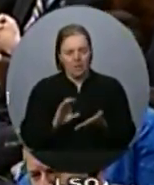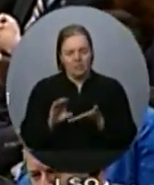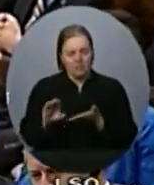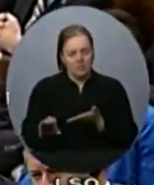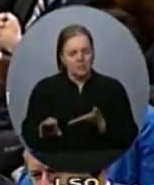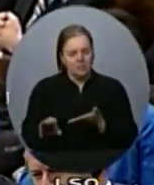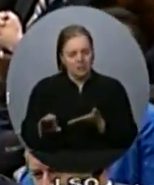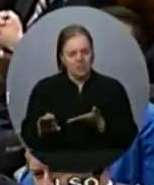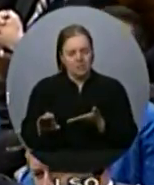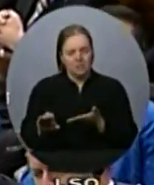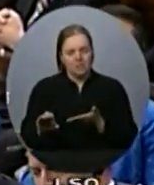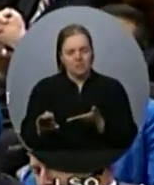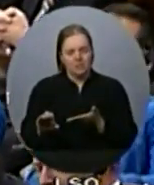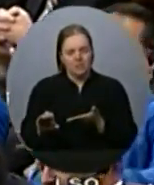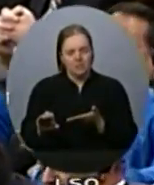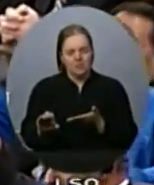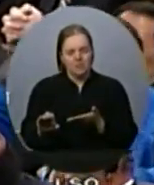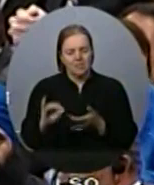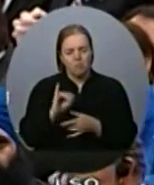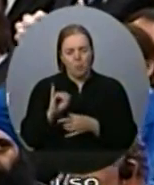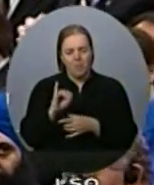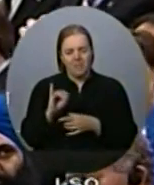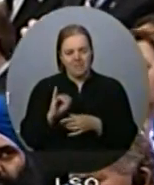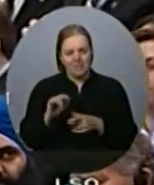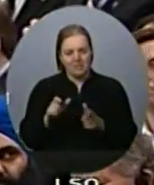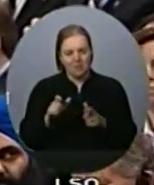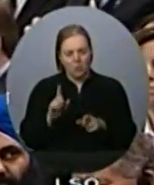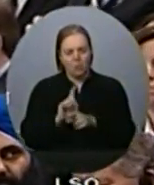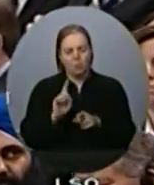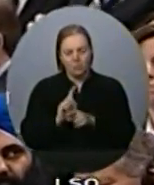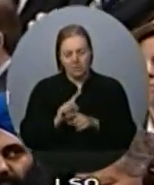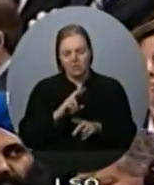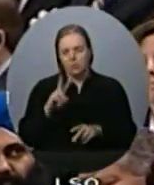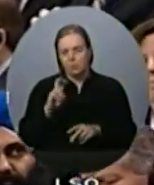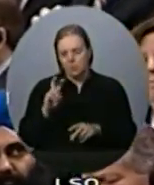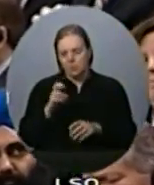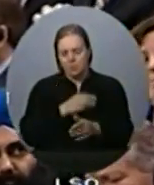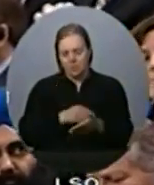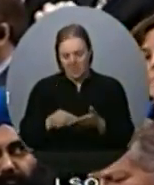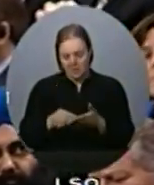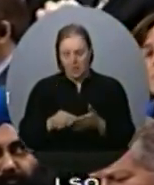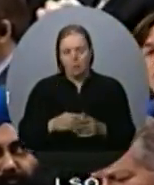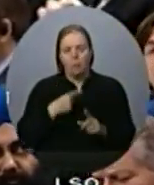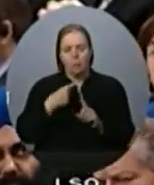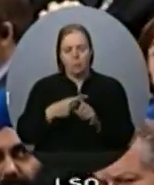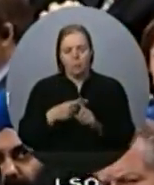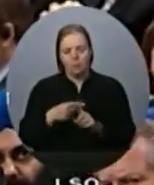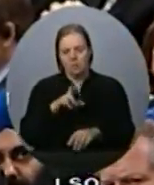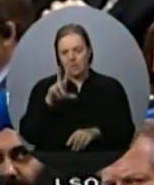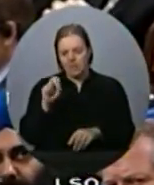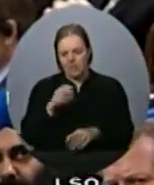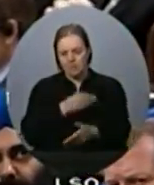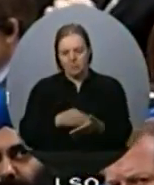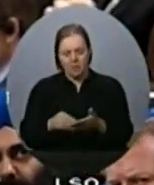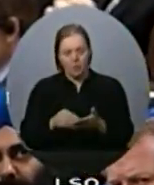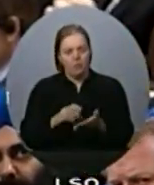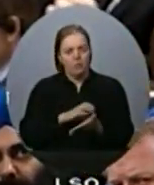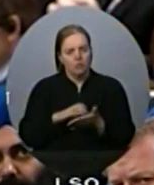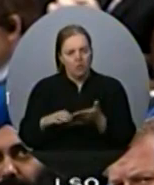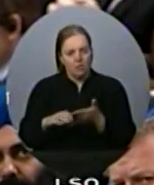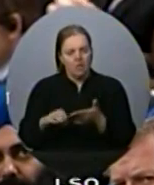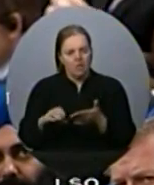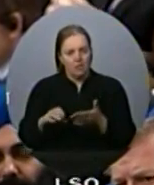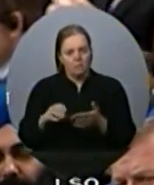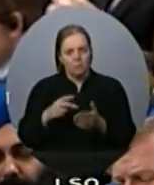$200 million, and a contribution of $3 million towards community programs in Hamilton and Net & Coke. Mr. Speaker,